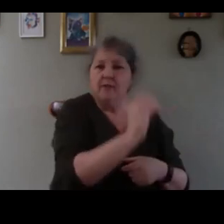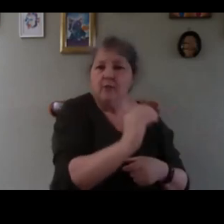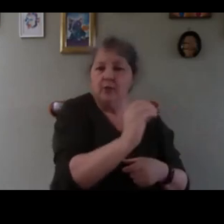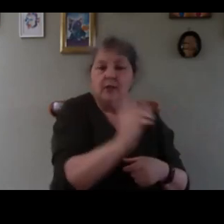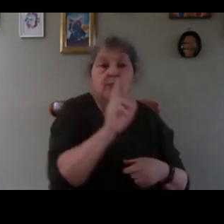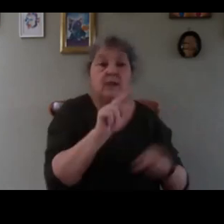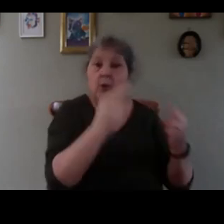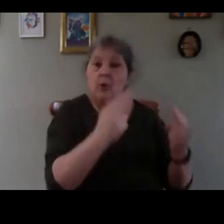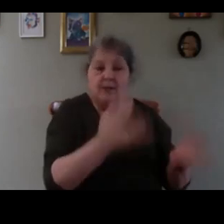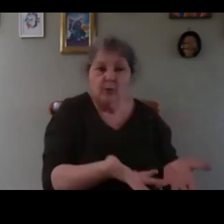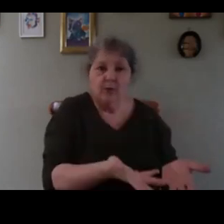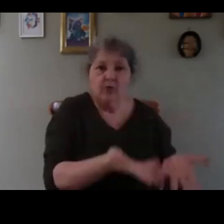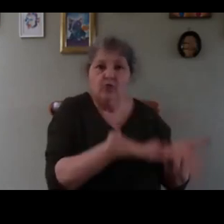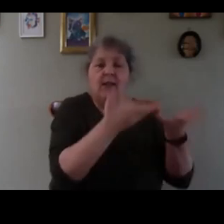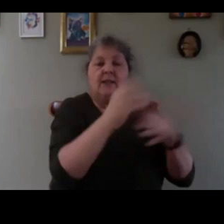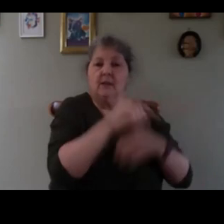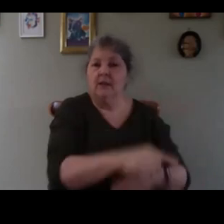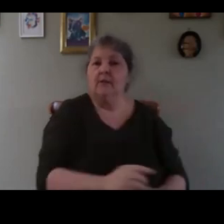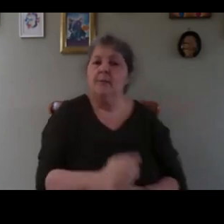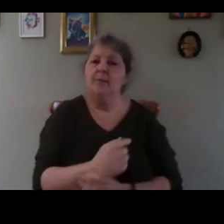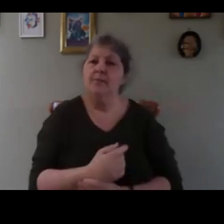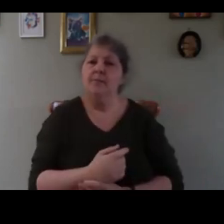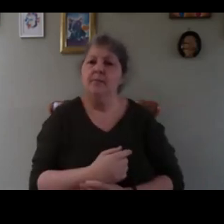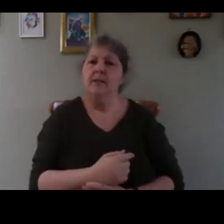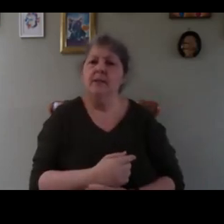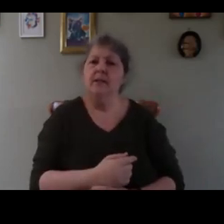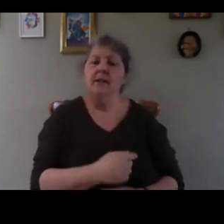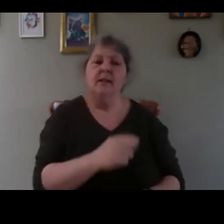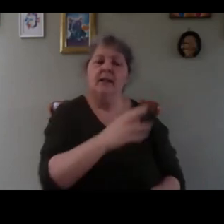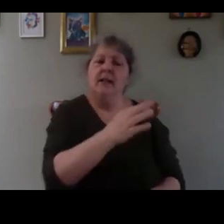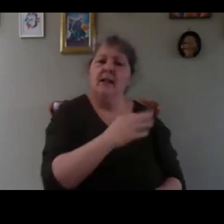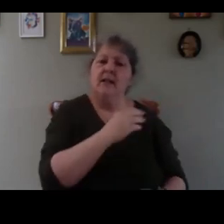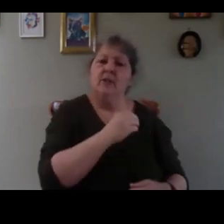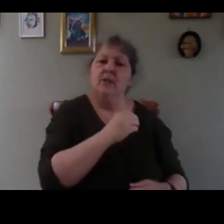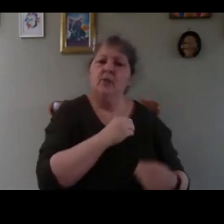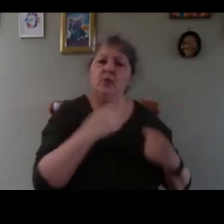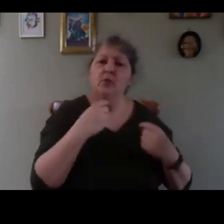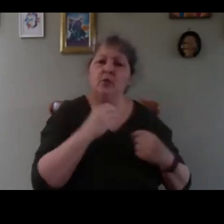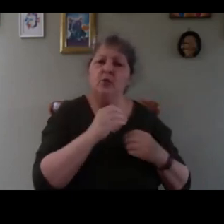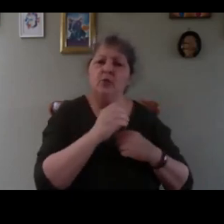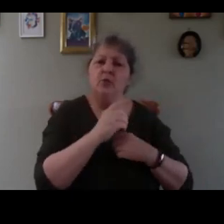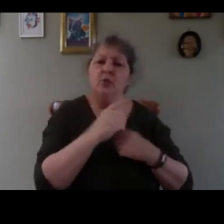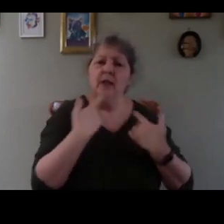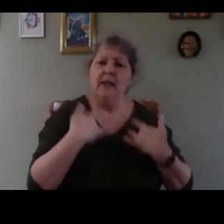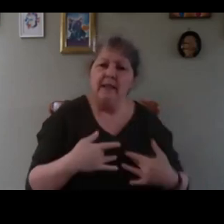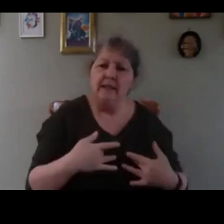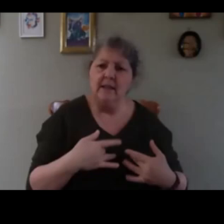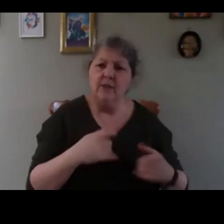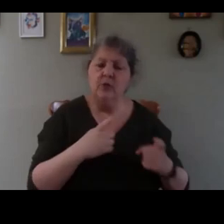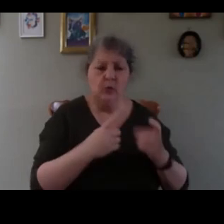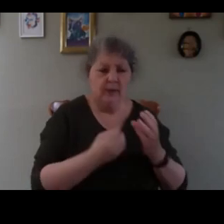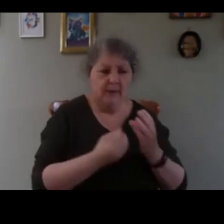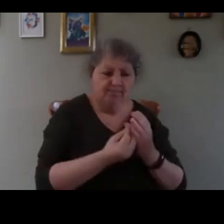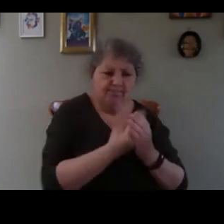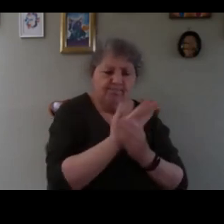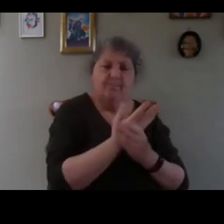be raised at this temperature they get too leggy so they are germinated here on the cold on the hot and then